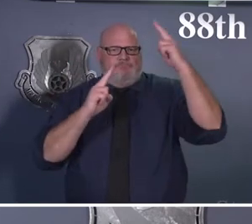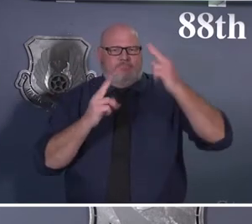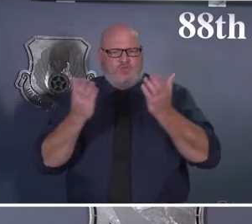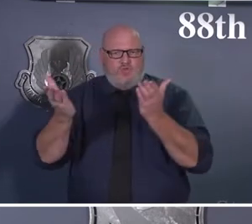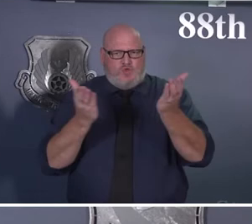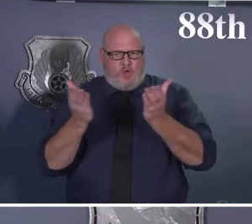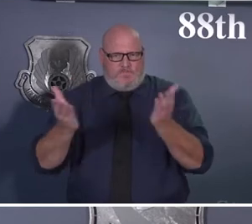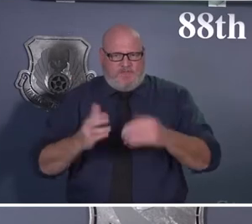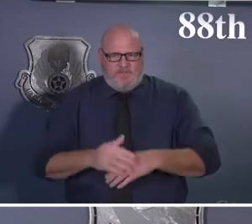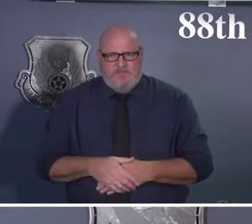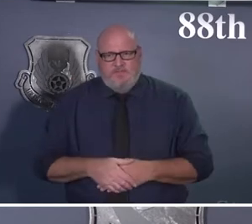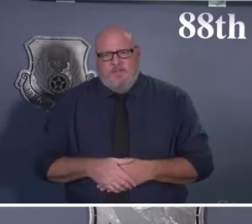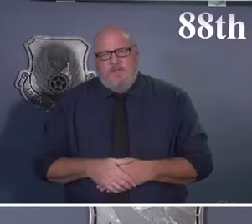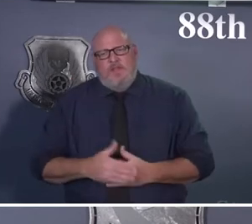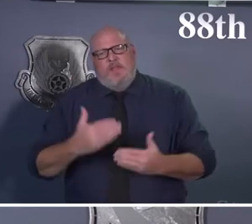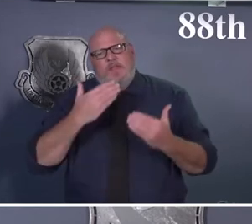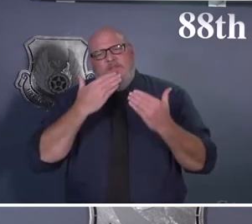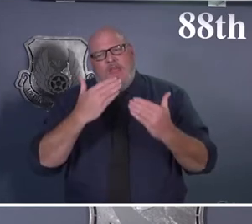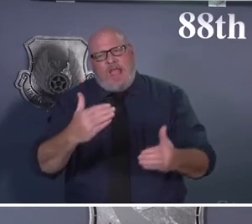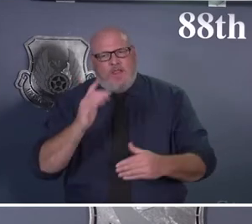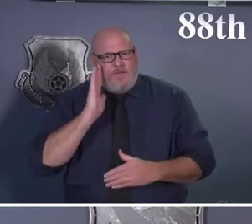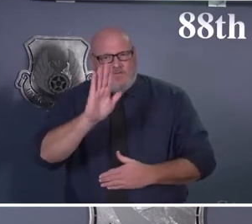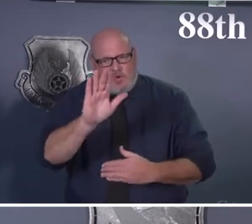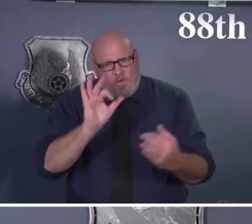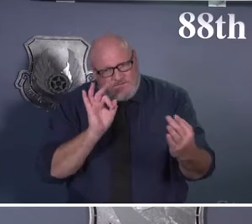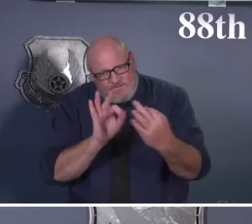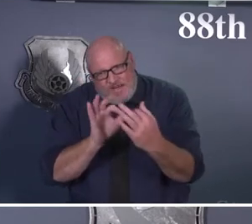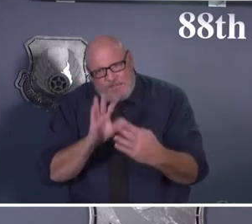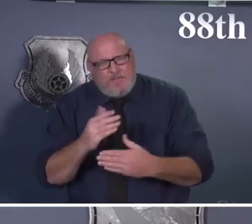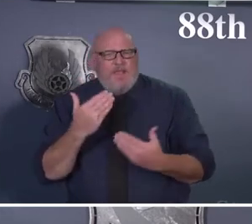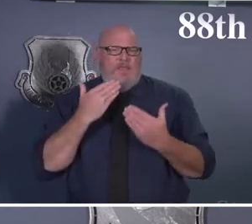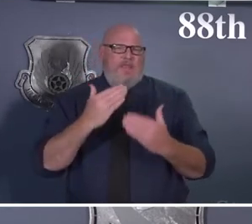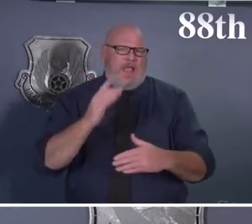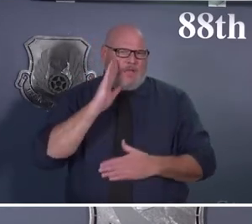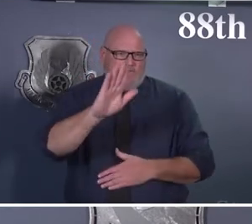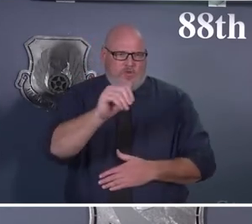always welcome. And thank you for your patience. Over to Colonel Miller.